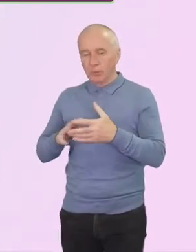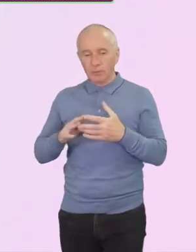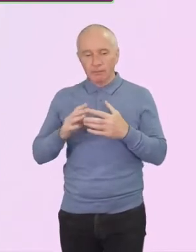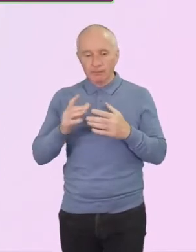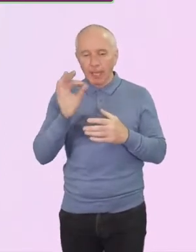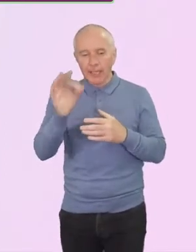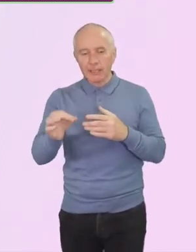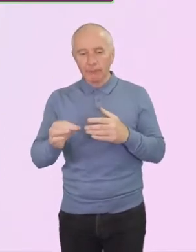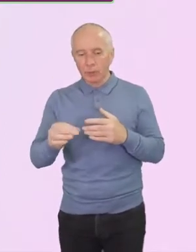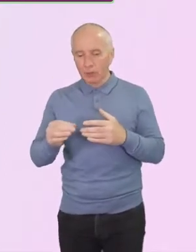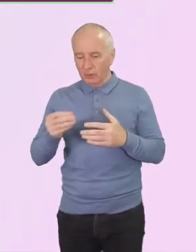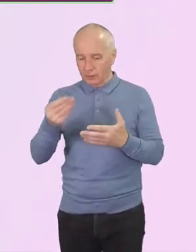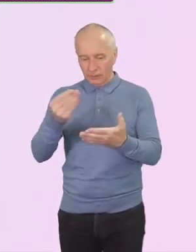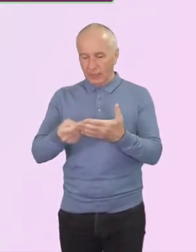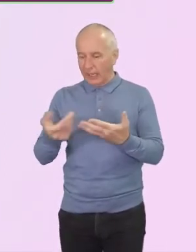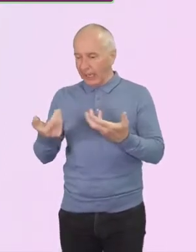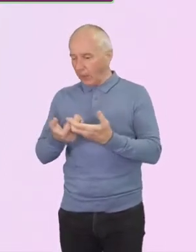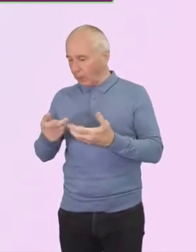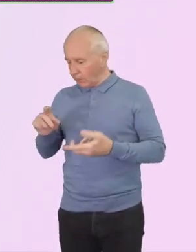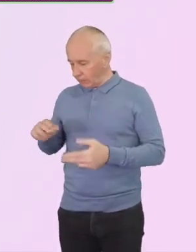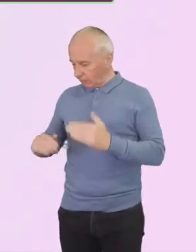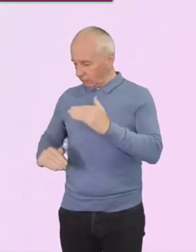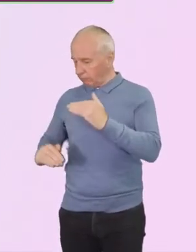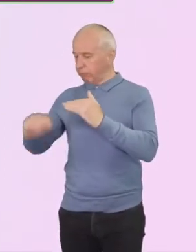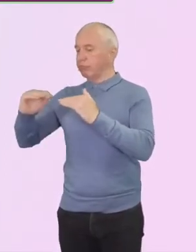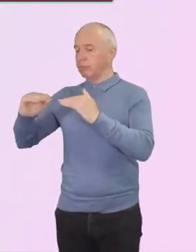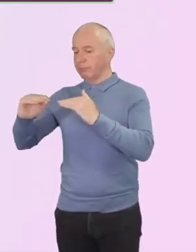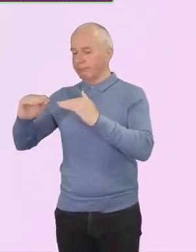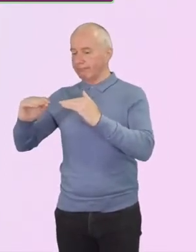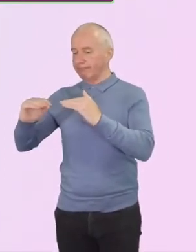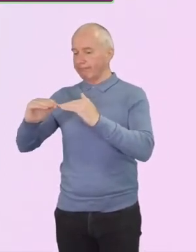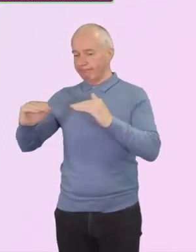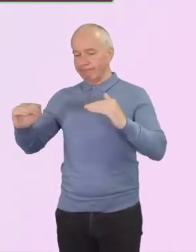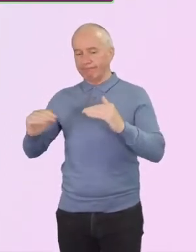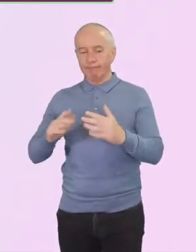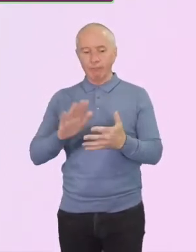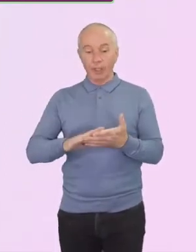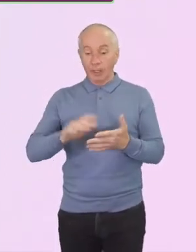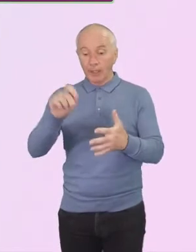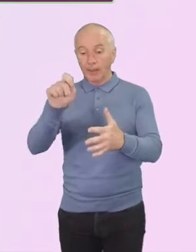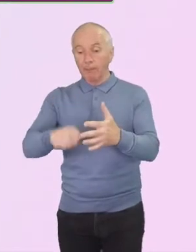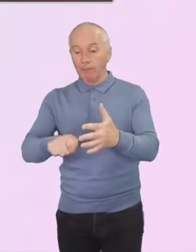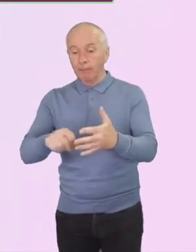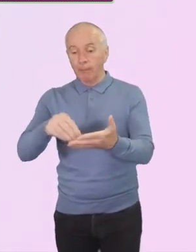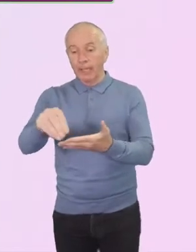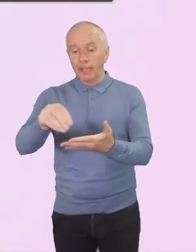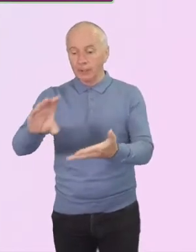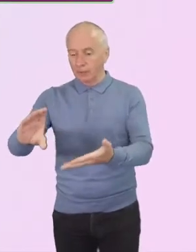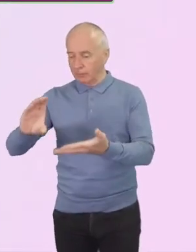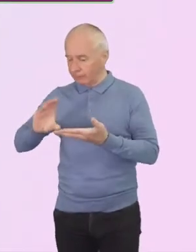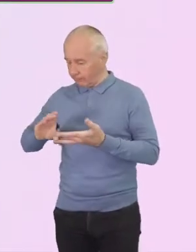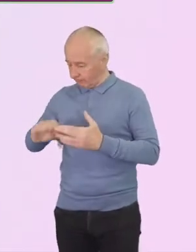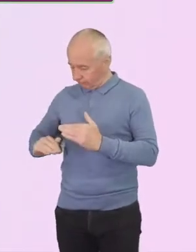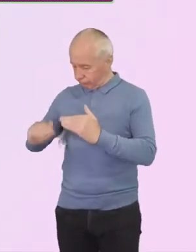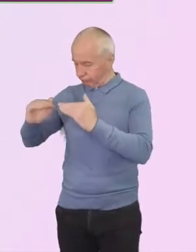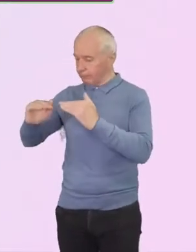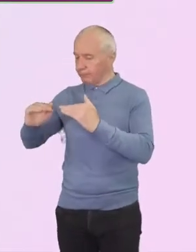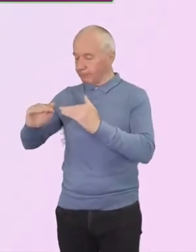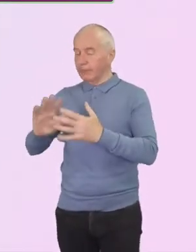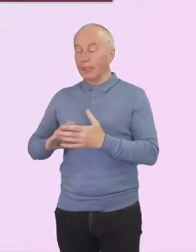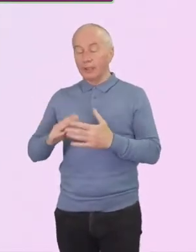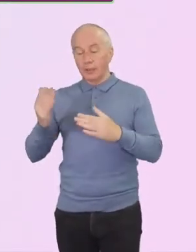which will remove all risk from the Baptist family. We continue to work closely with the pension trustees,